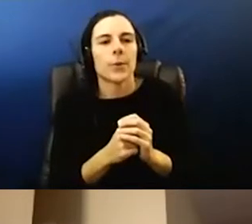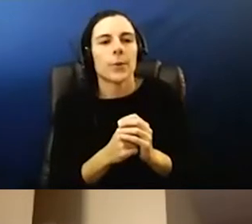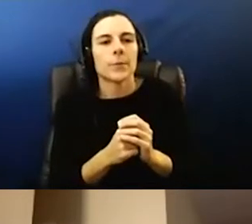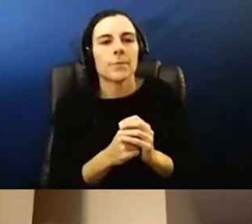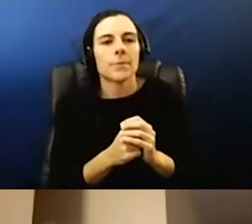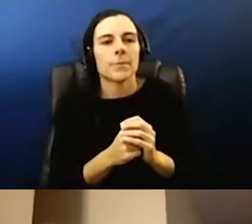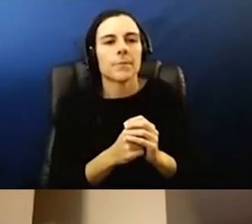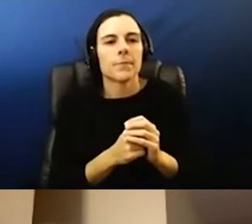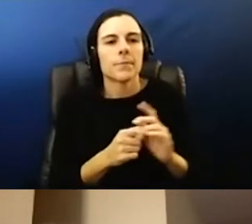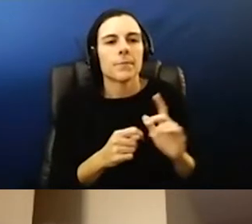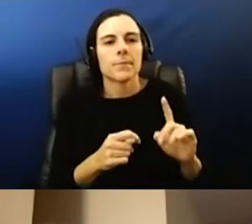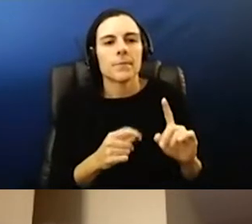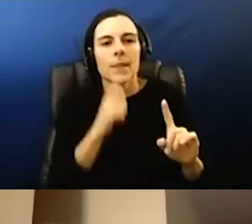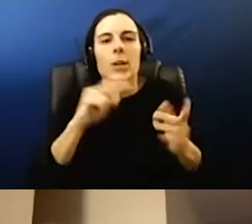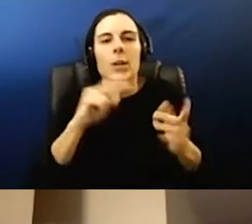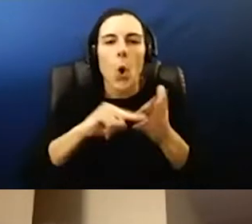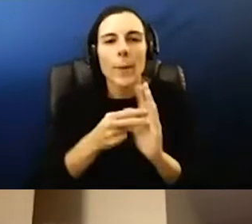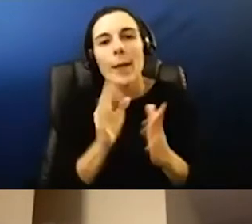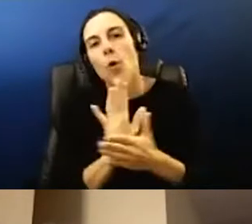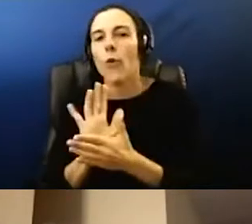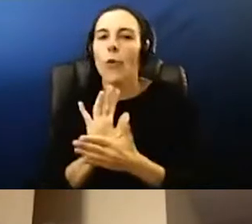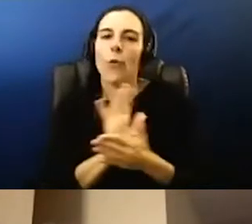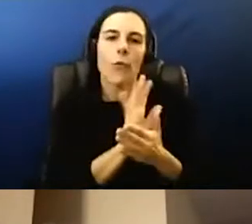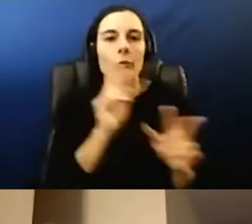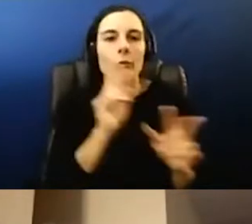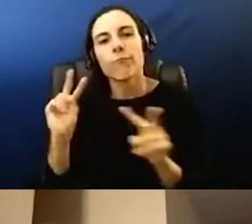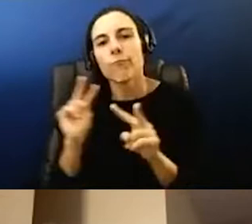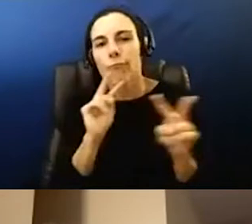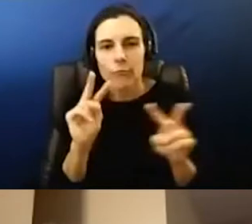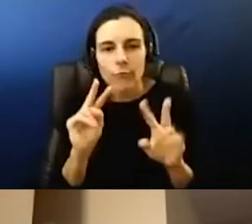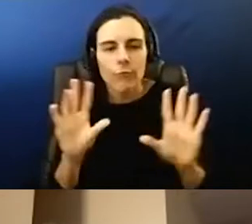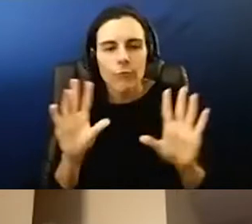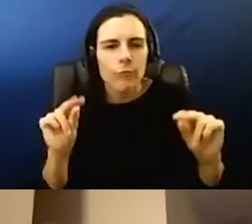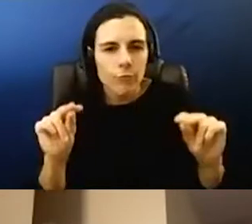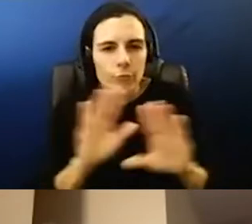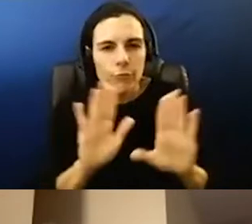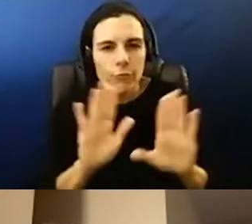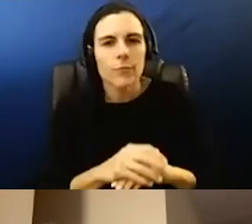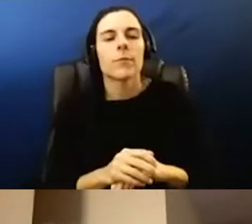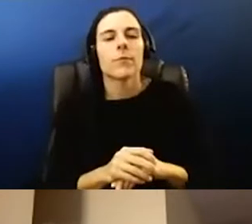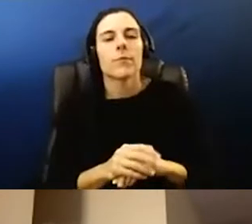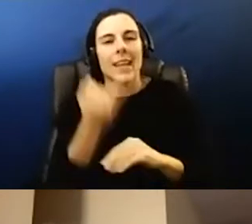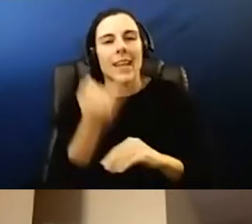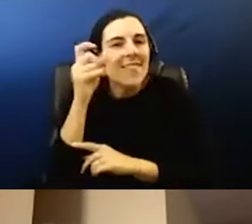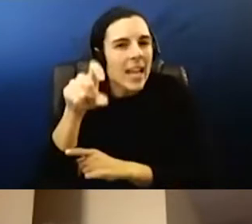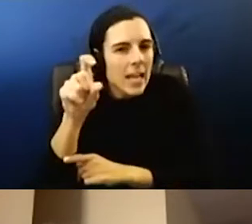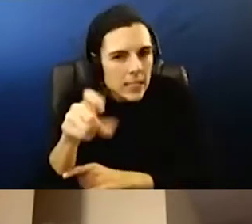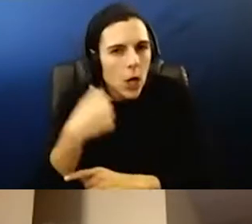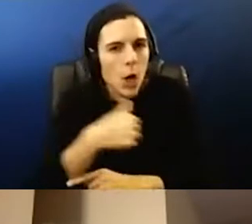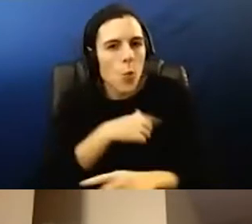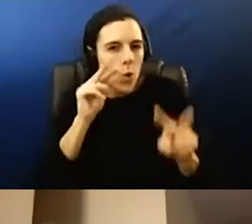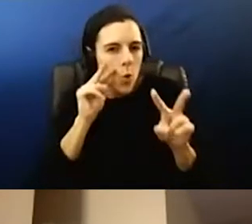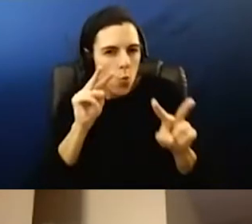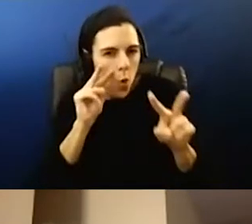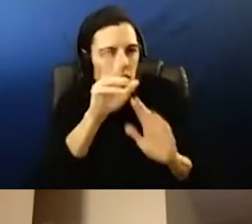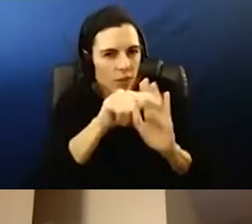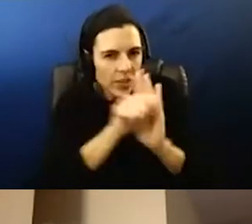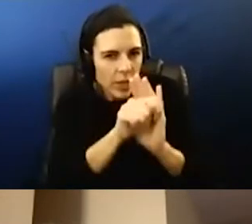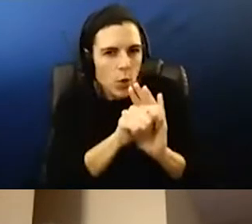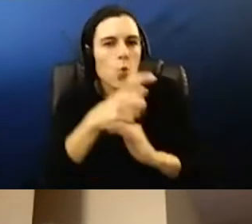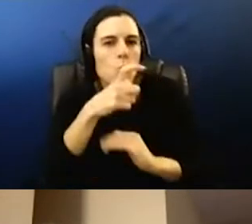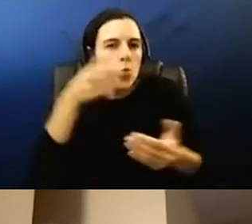I don't mean to say that we're watching a bunch of video from kiddos during the school day. Um, but if, if necessary, there are, there are, um,